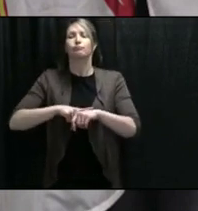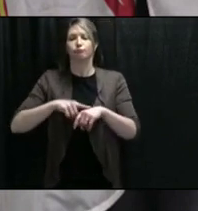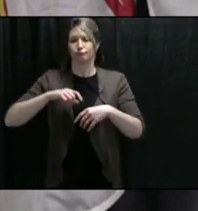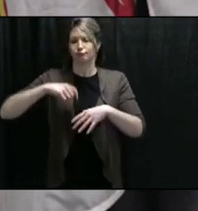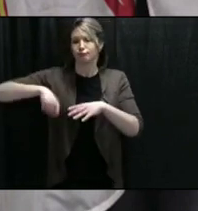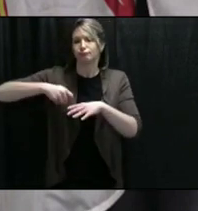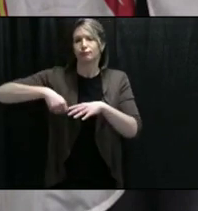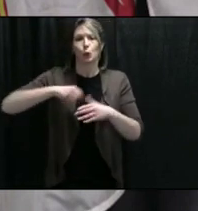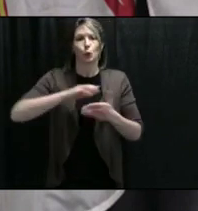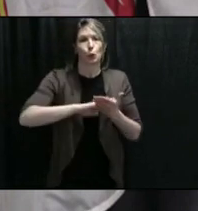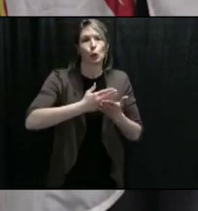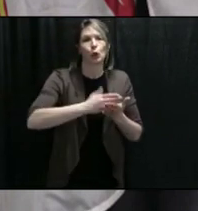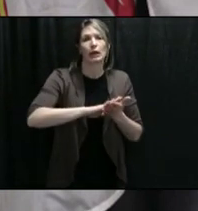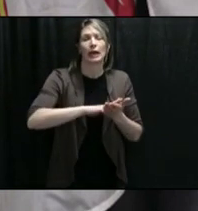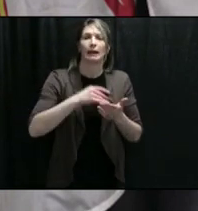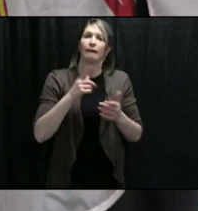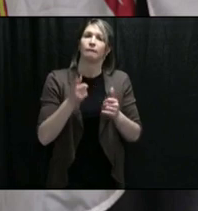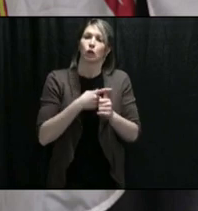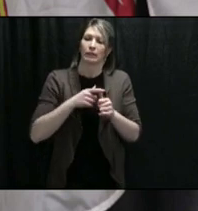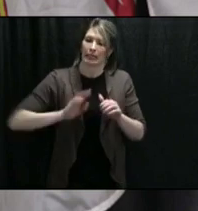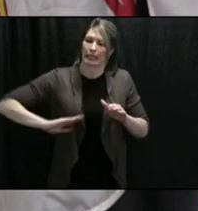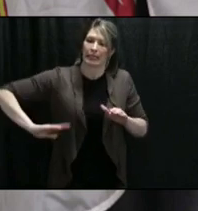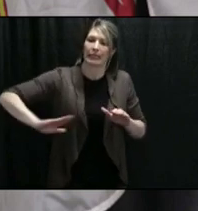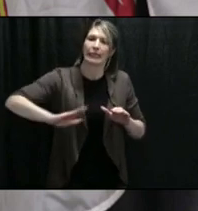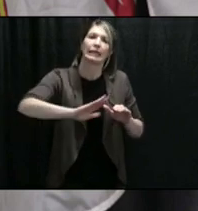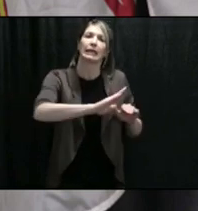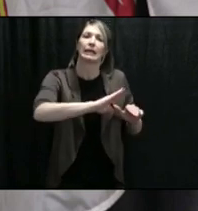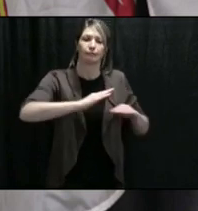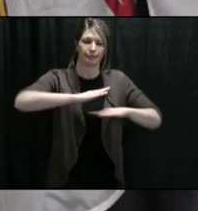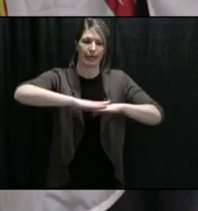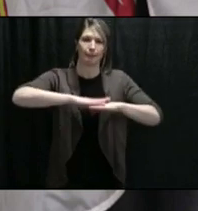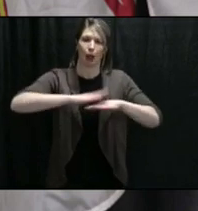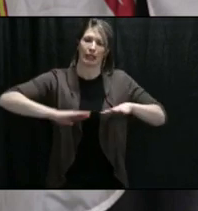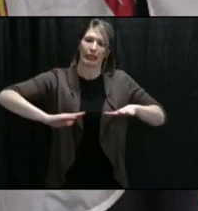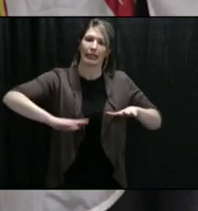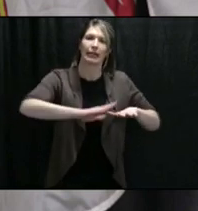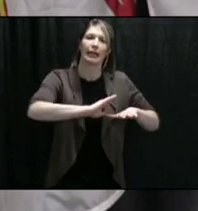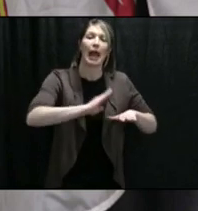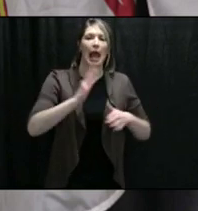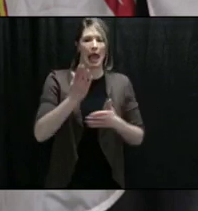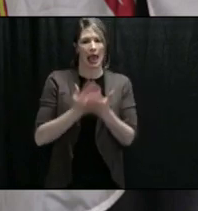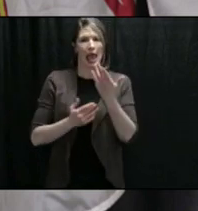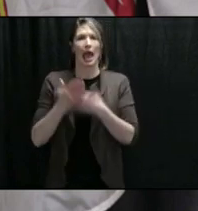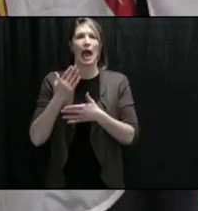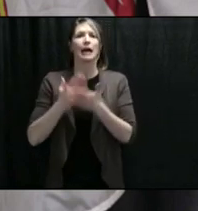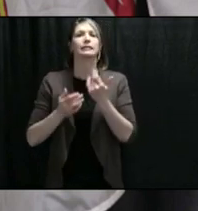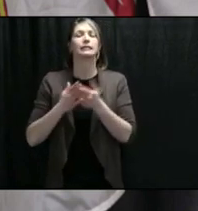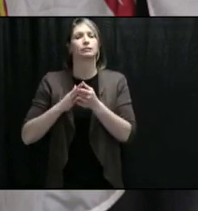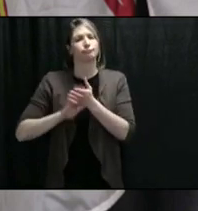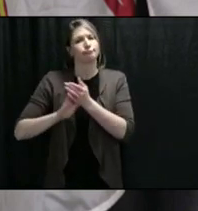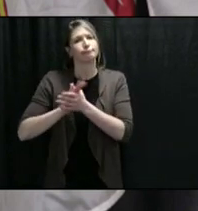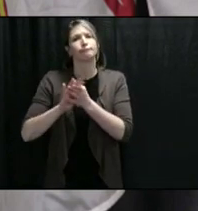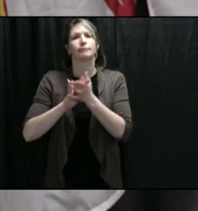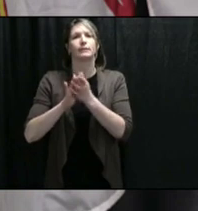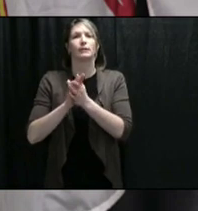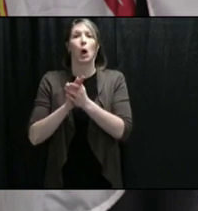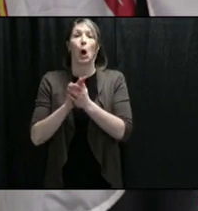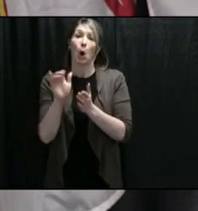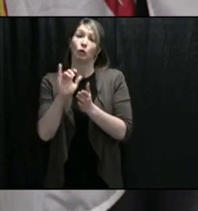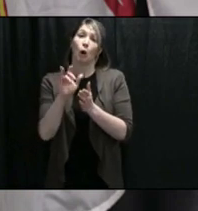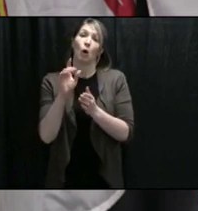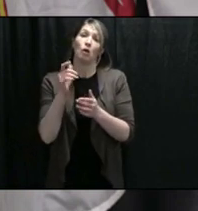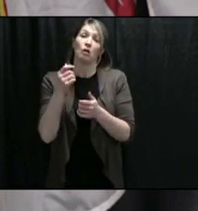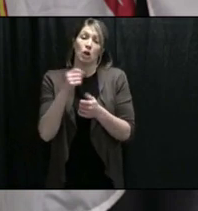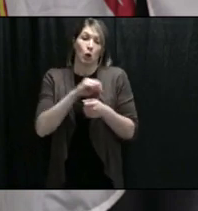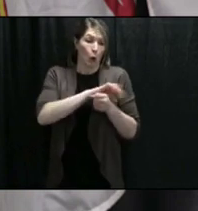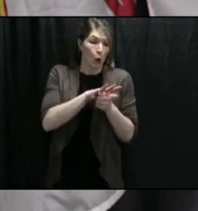the utensils we use are clean because there's more than just COVID-19 to be worrying about. So, there's other diseases such as salmonella that you can